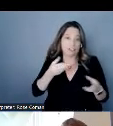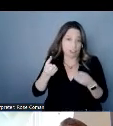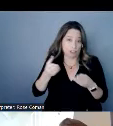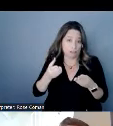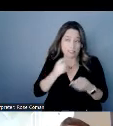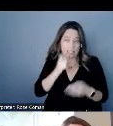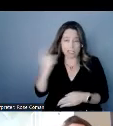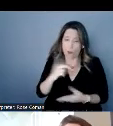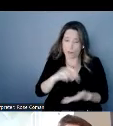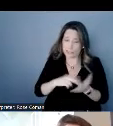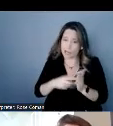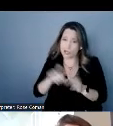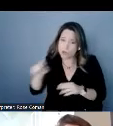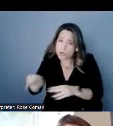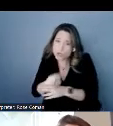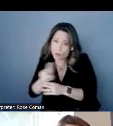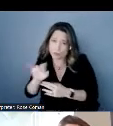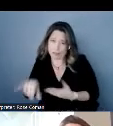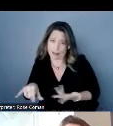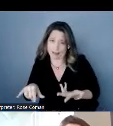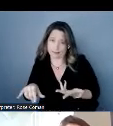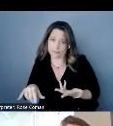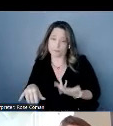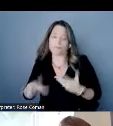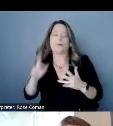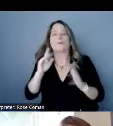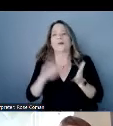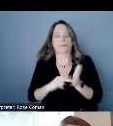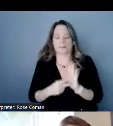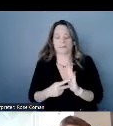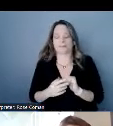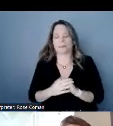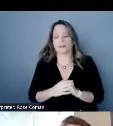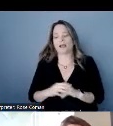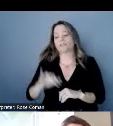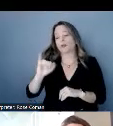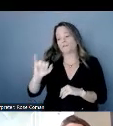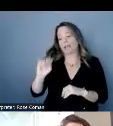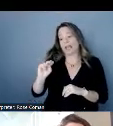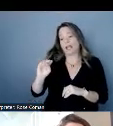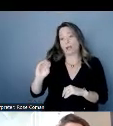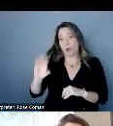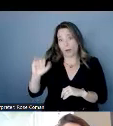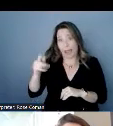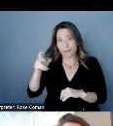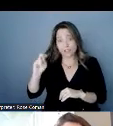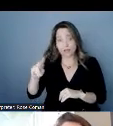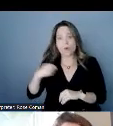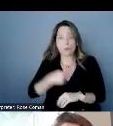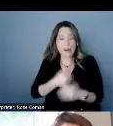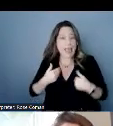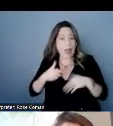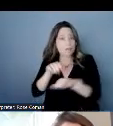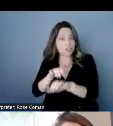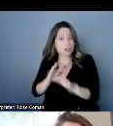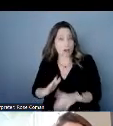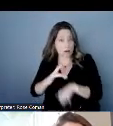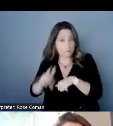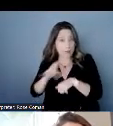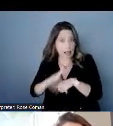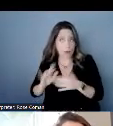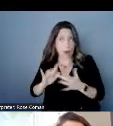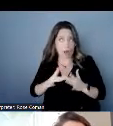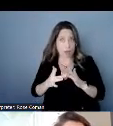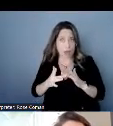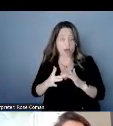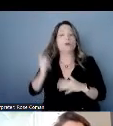do i mean by that with innocaption you know we have stenographers online and if you're calling into a zoom call